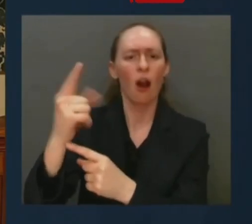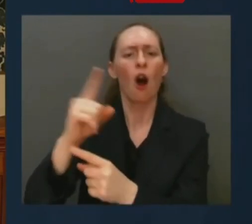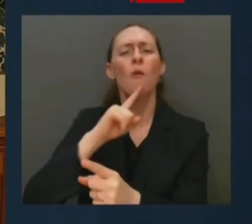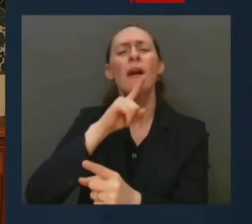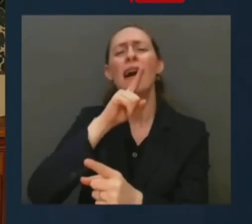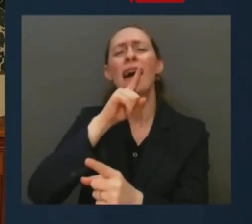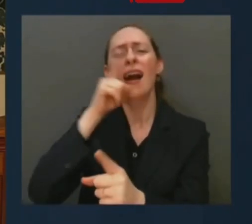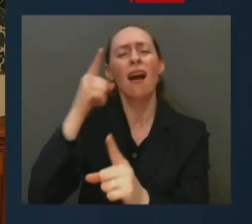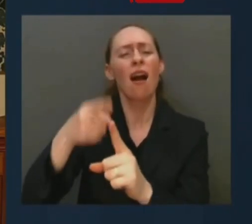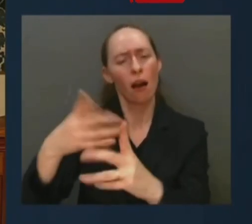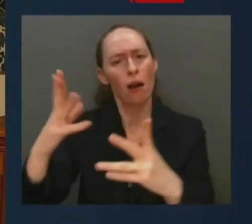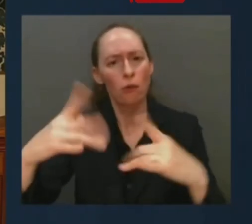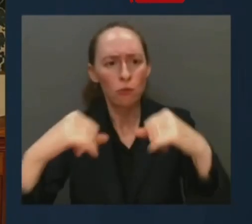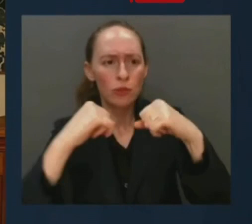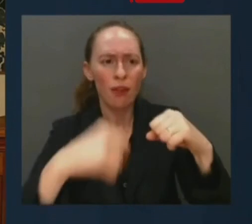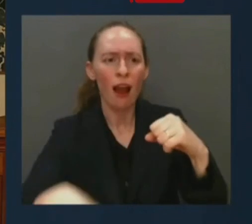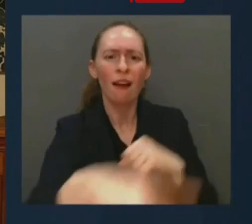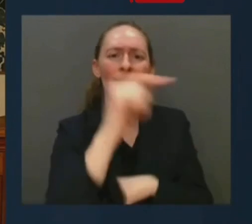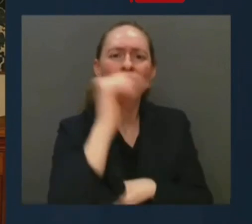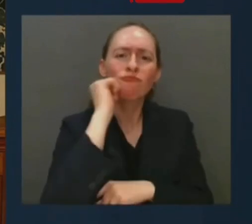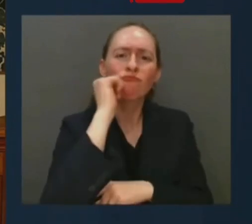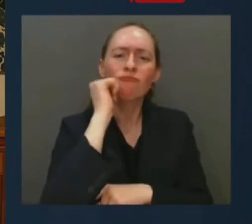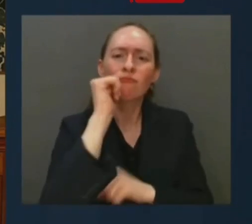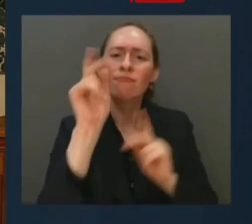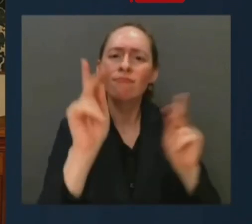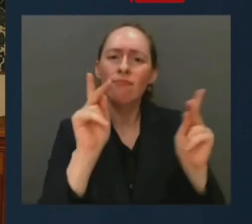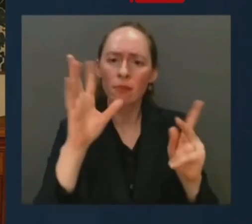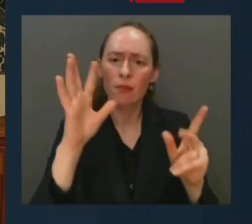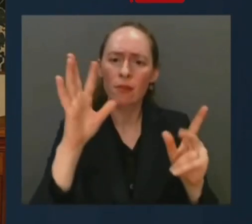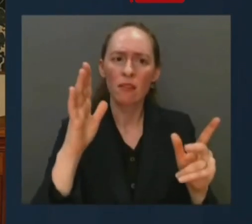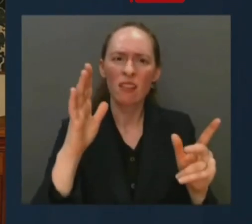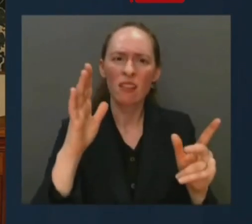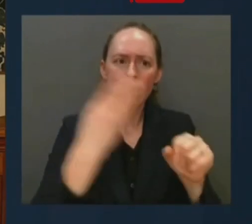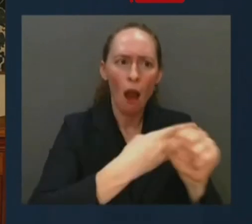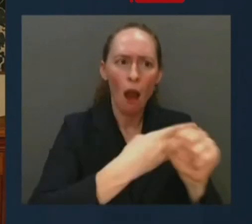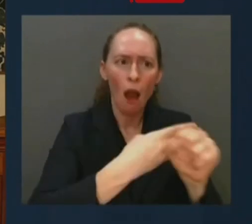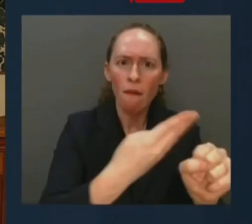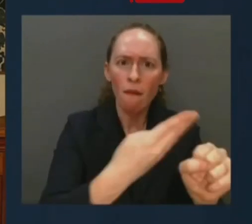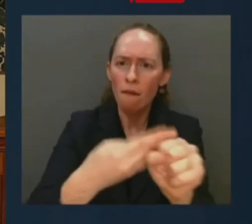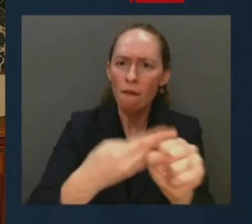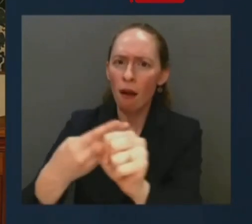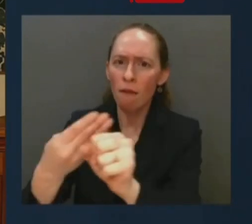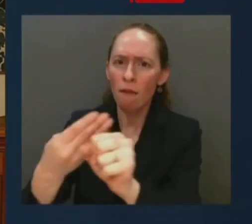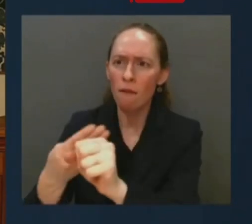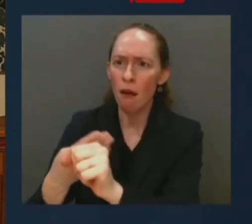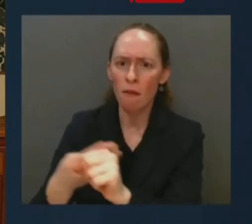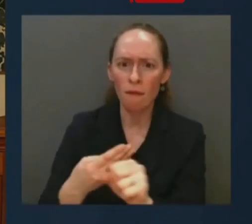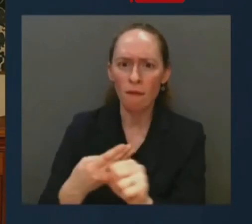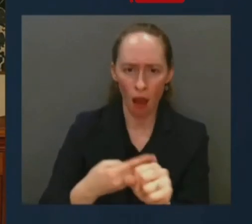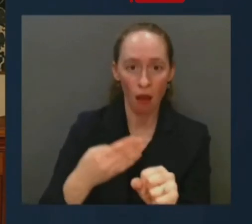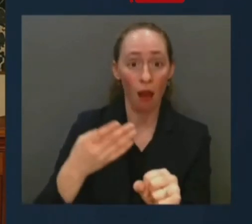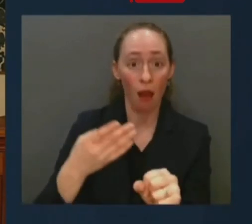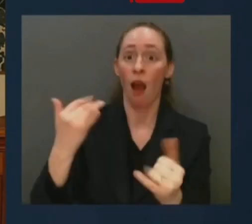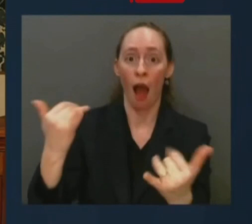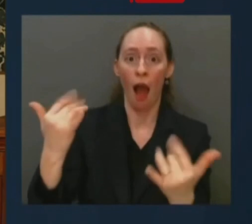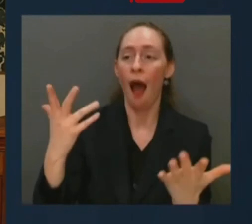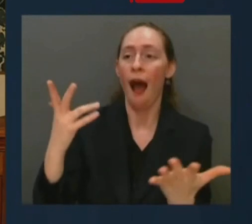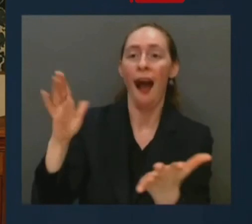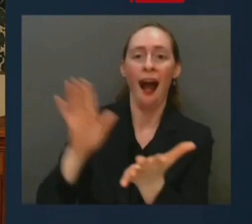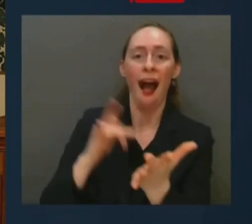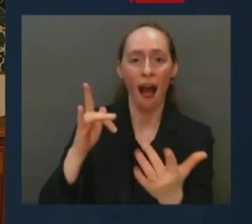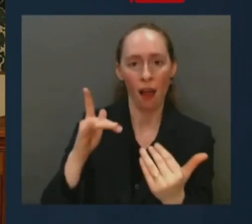And fraud became rampant. Last year, I told you the watchdogs are back. Since then,